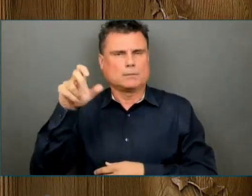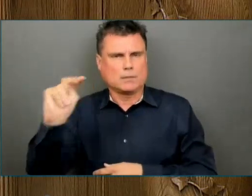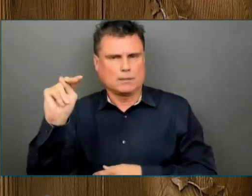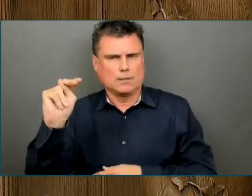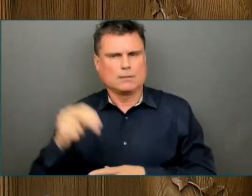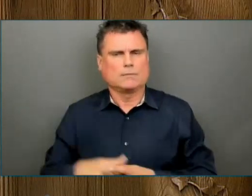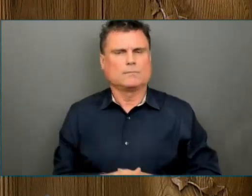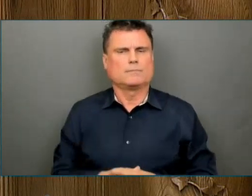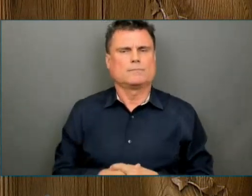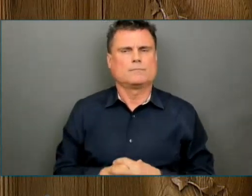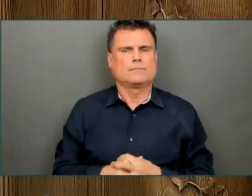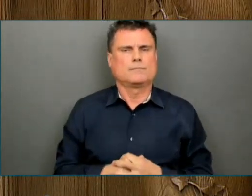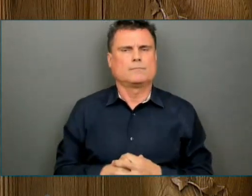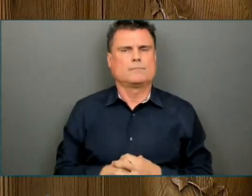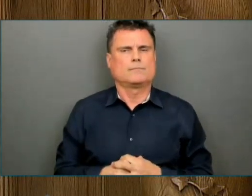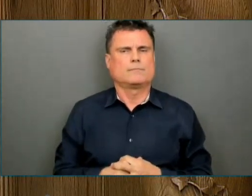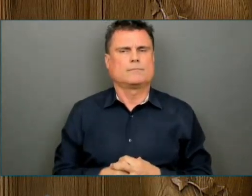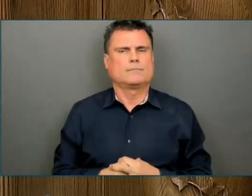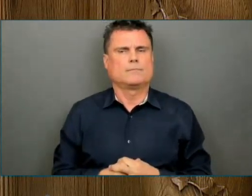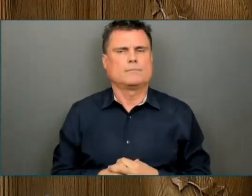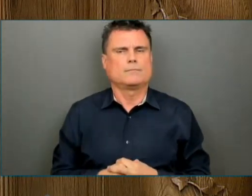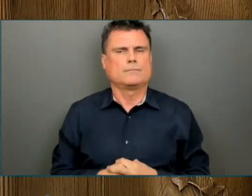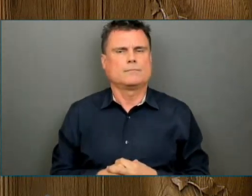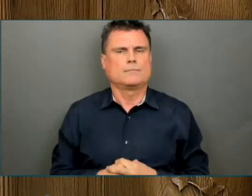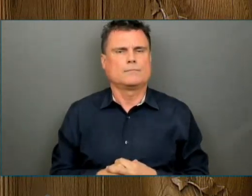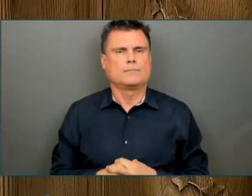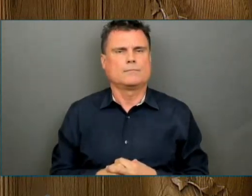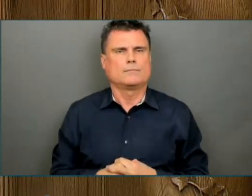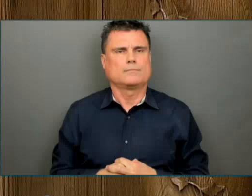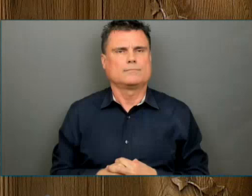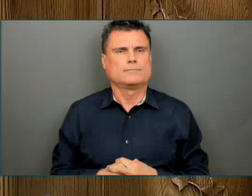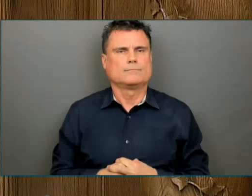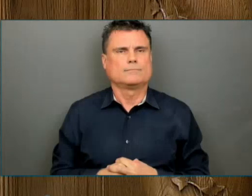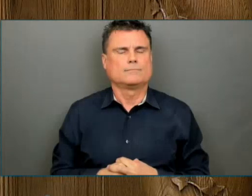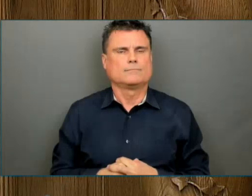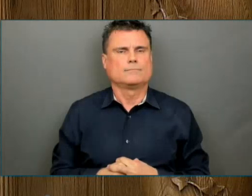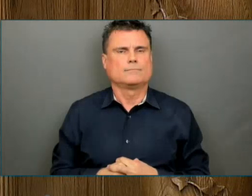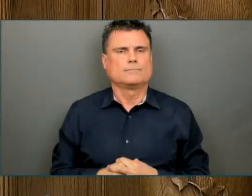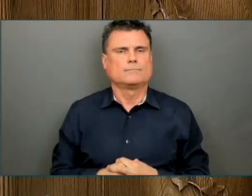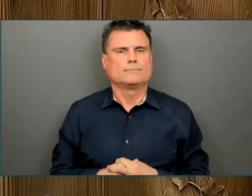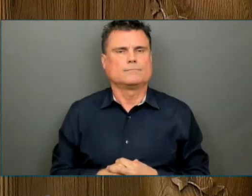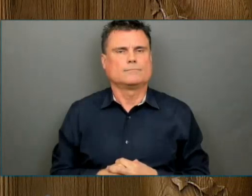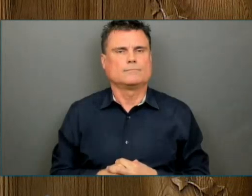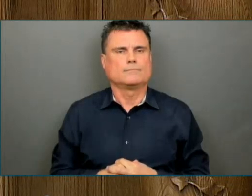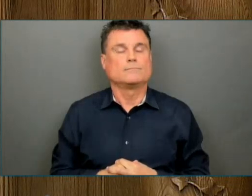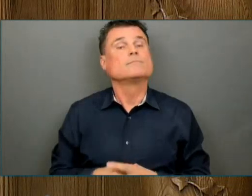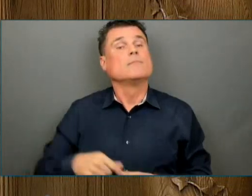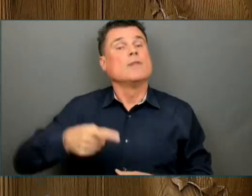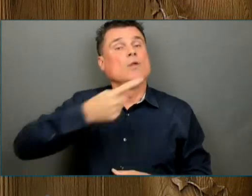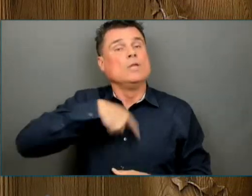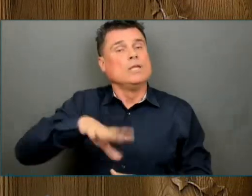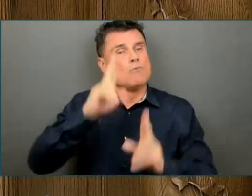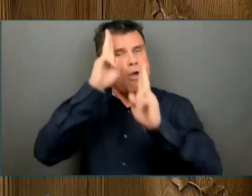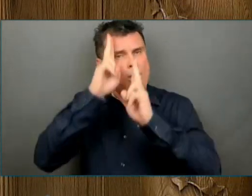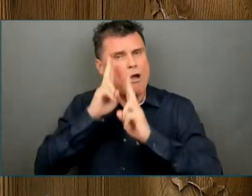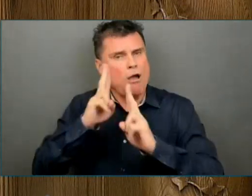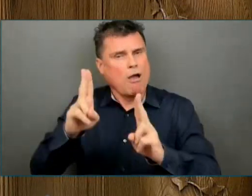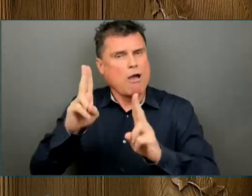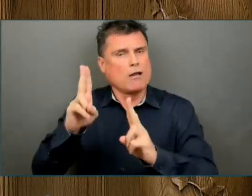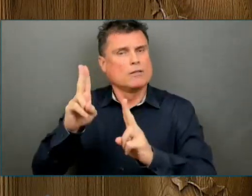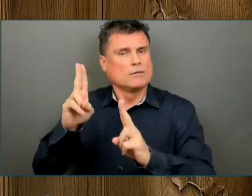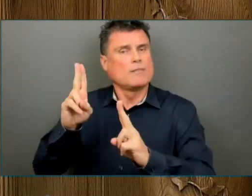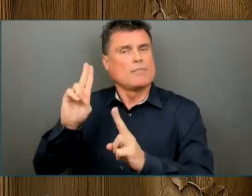Museum, Colonel Hao Yet Lee. We honour their contributions to our province as we mourn their loss.